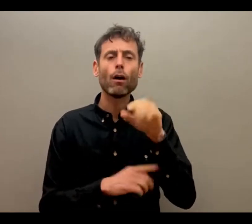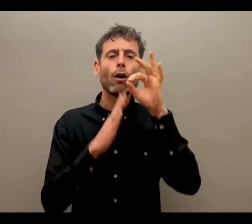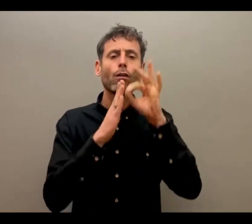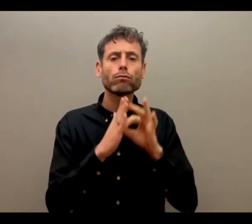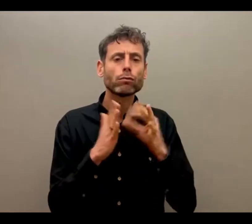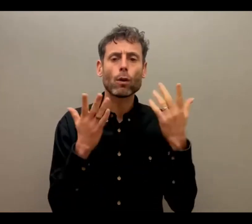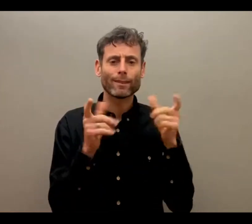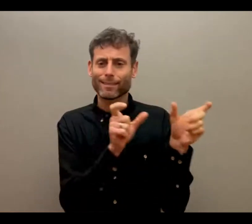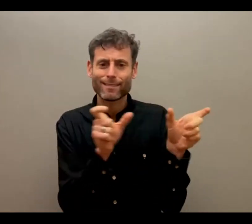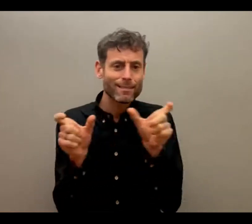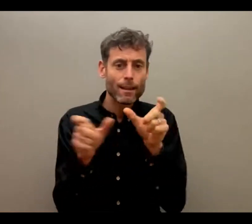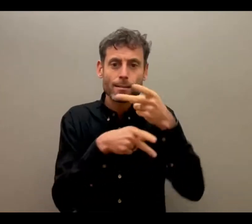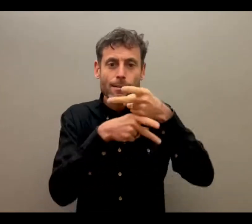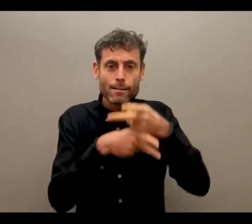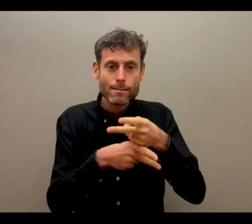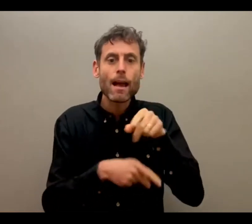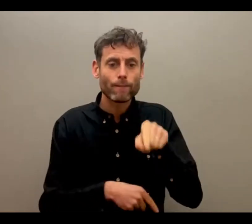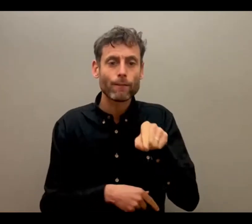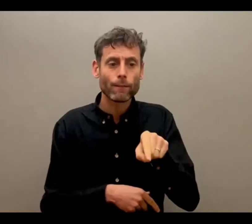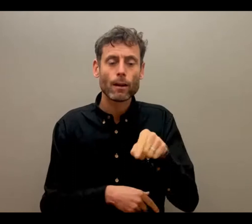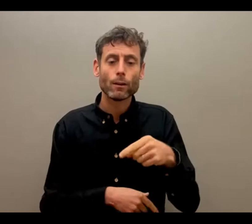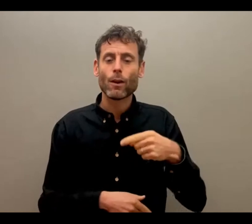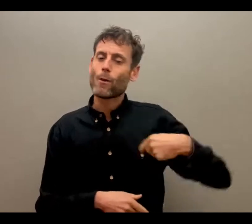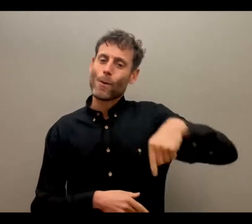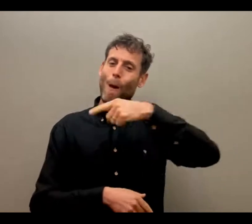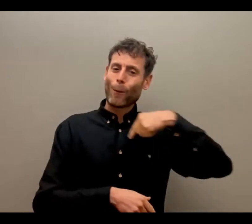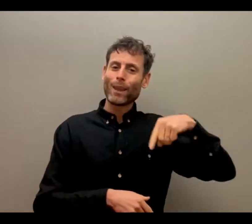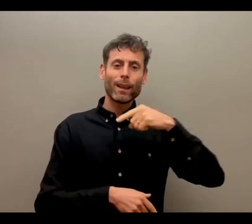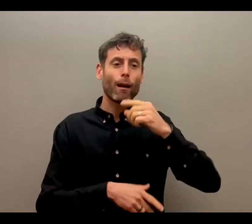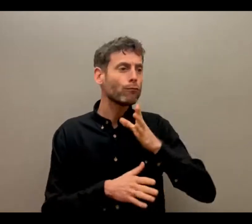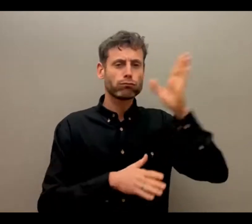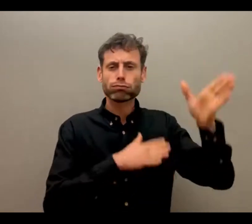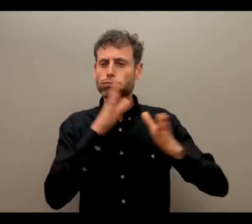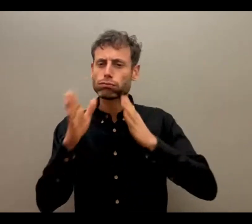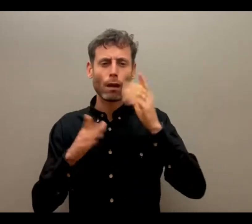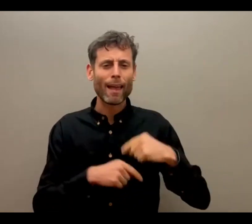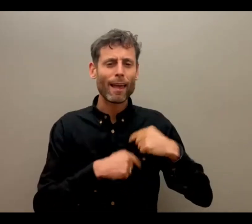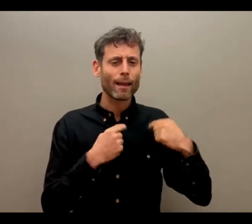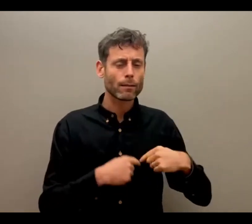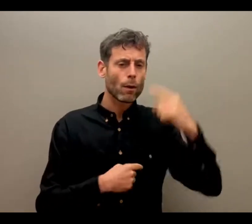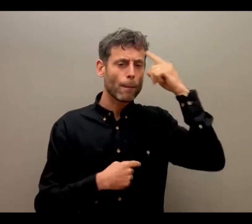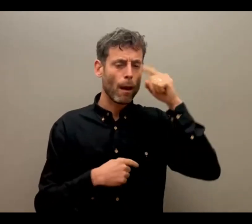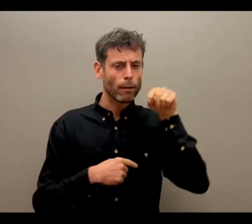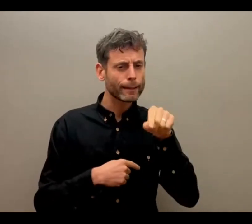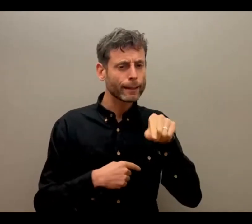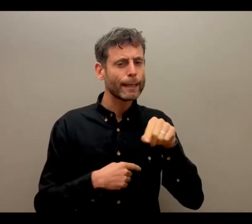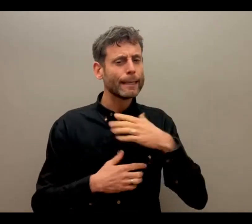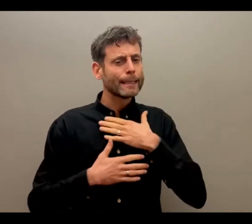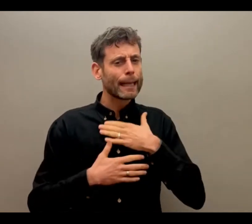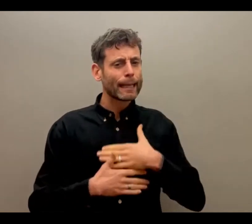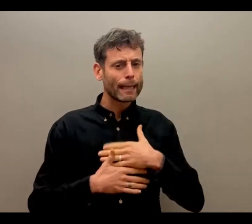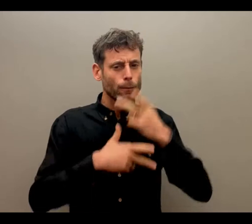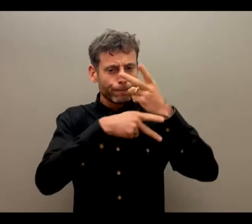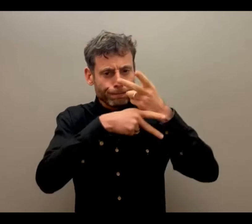that is an issue that we as a sector are lacking in at the moment. And the CHS Alliance ensures that people